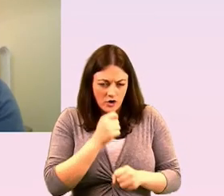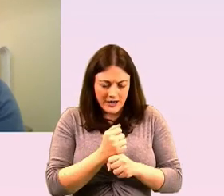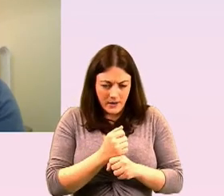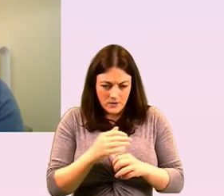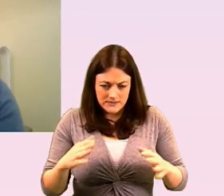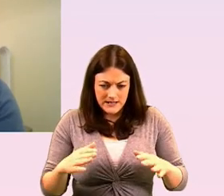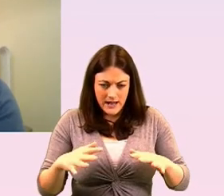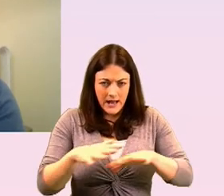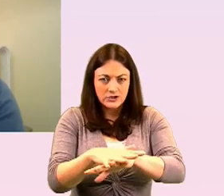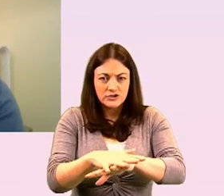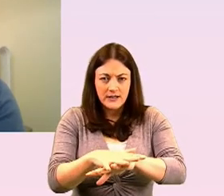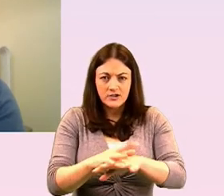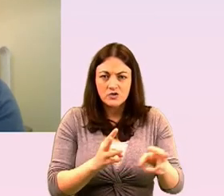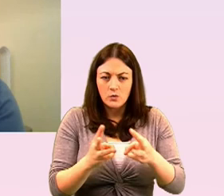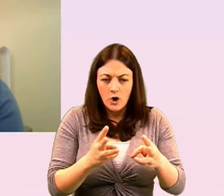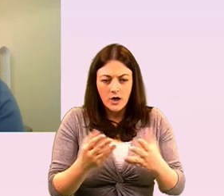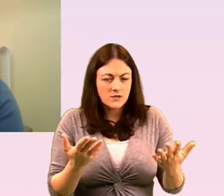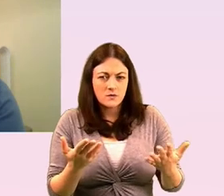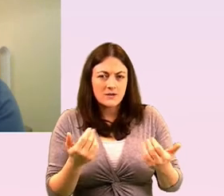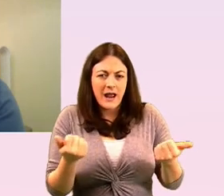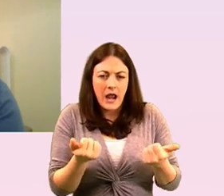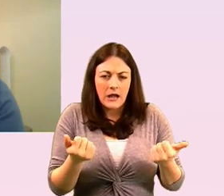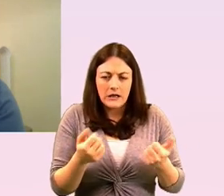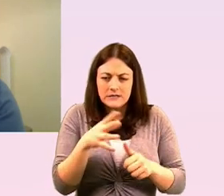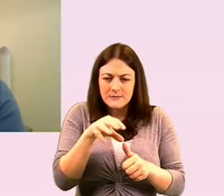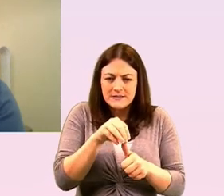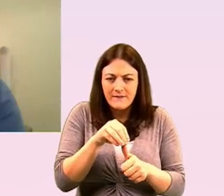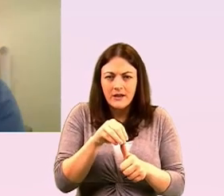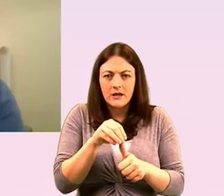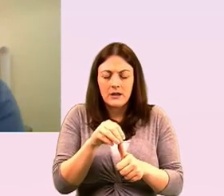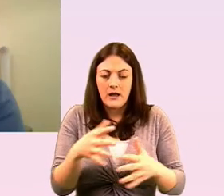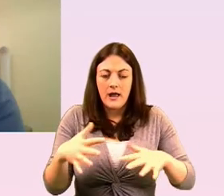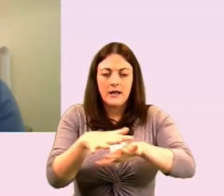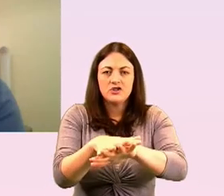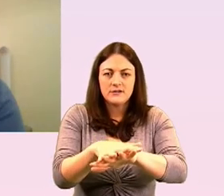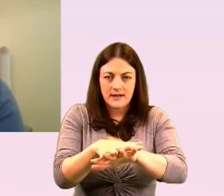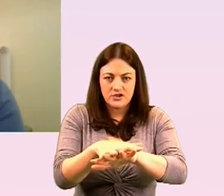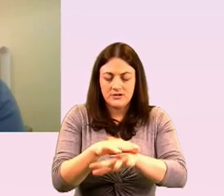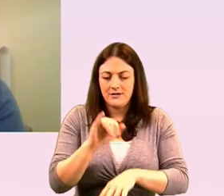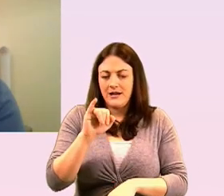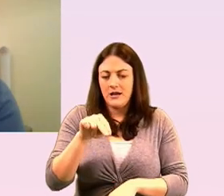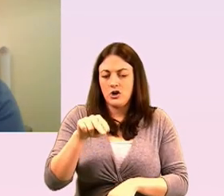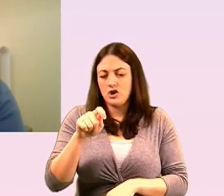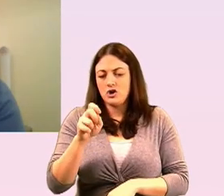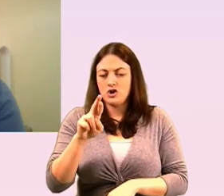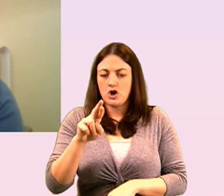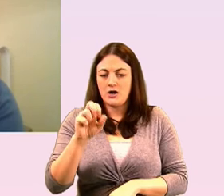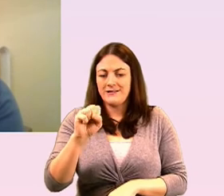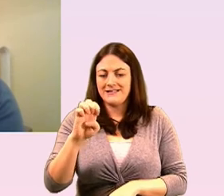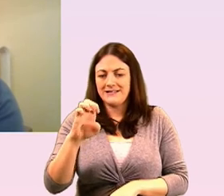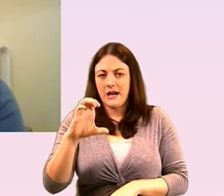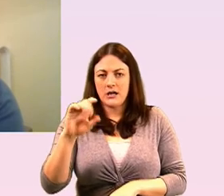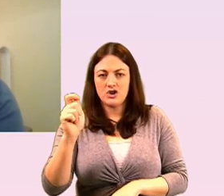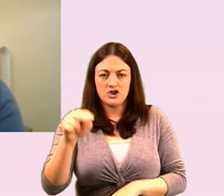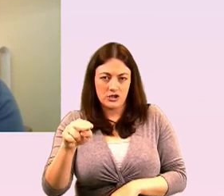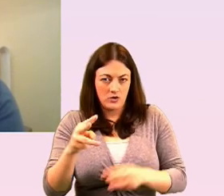were talking about are there particular intersectionalities that you would prioritize without saying some are more